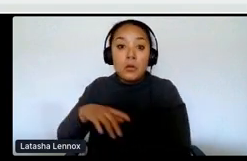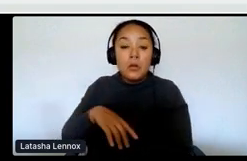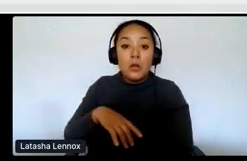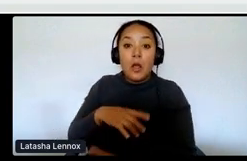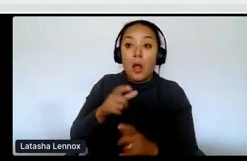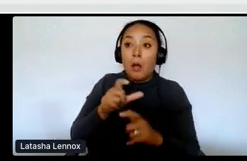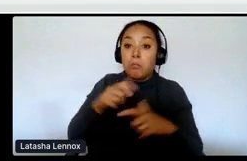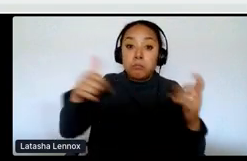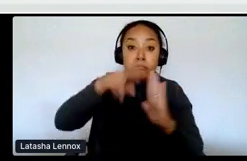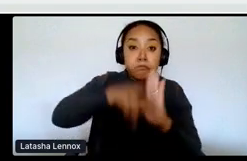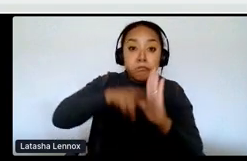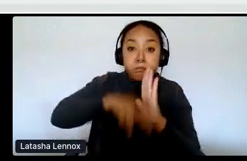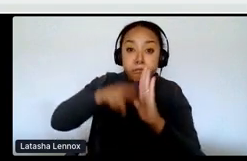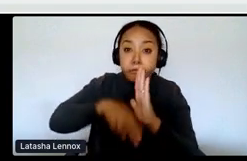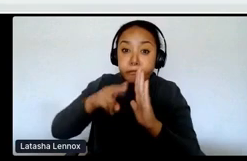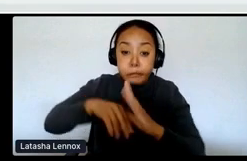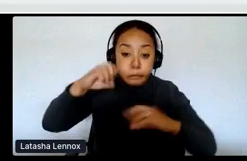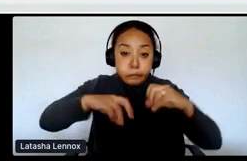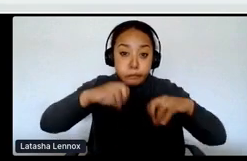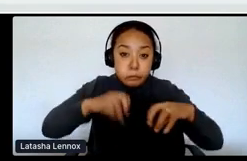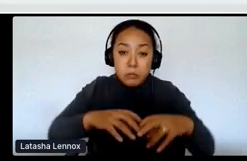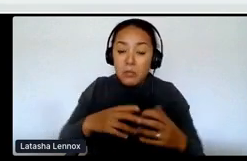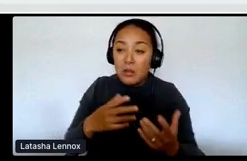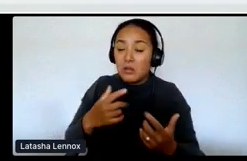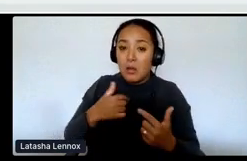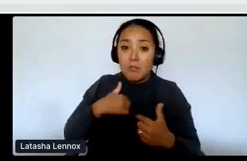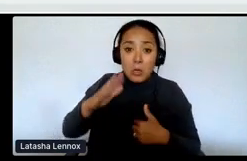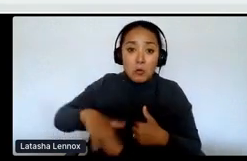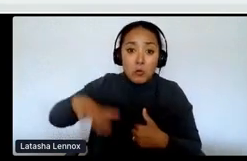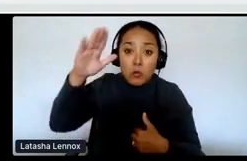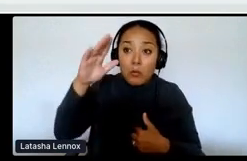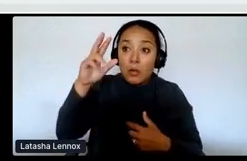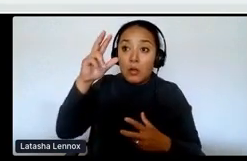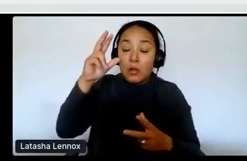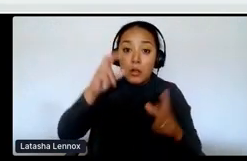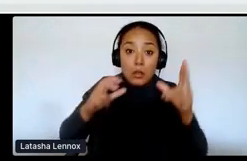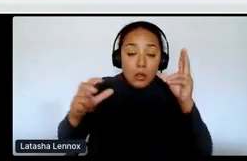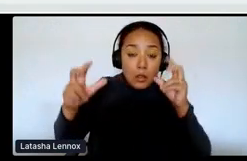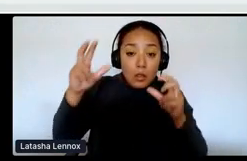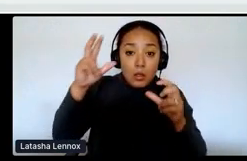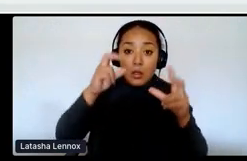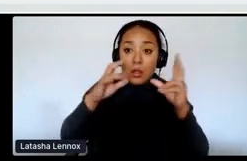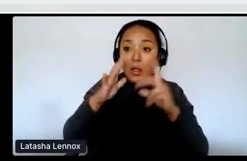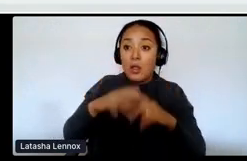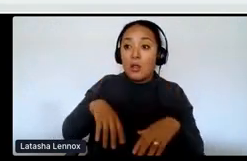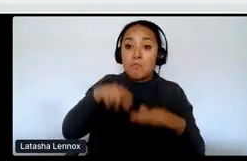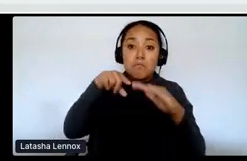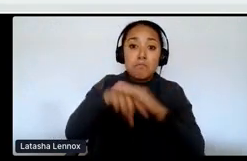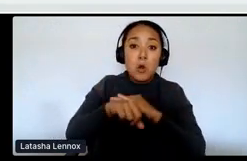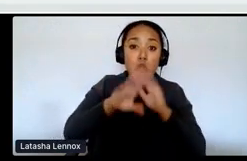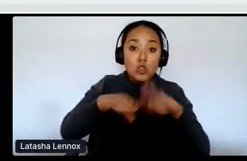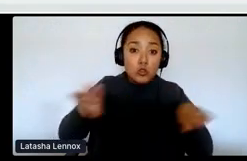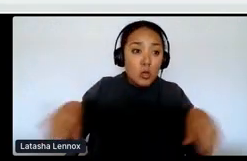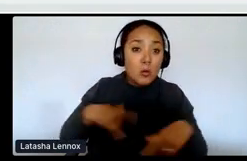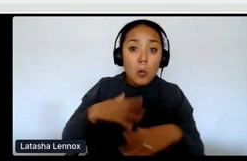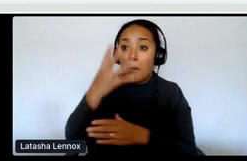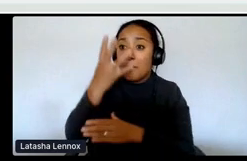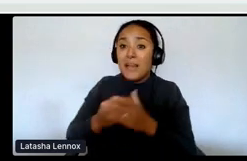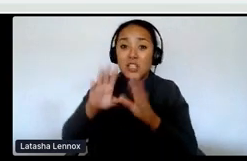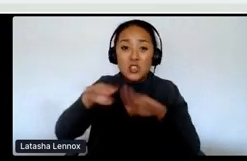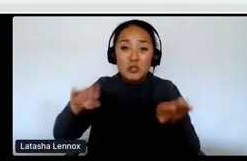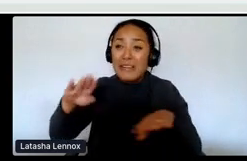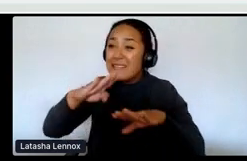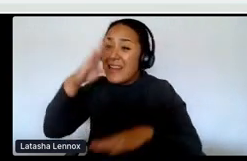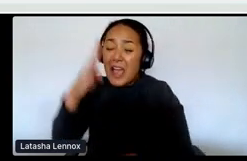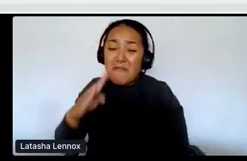that, you know, that you, I grew up hearing about, um, murdered children or missing children that never returned home from